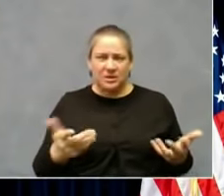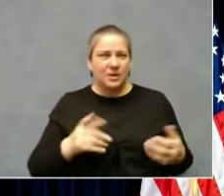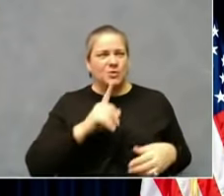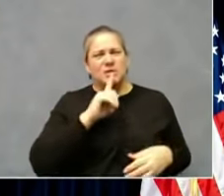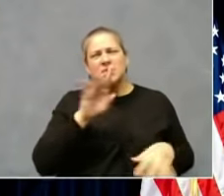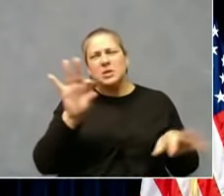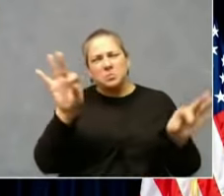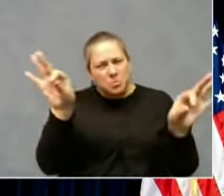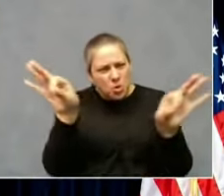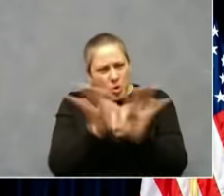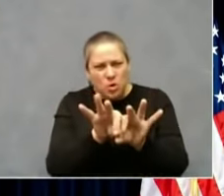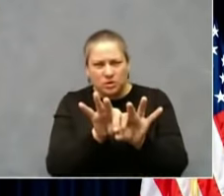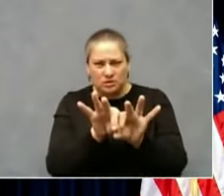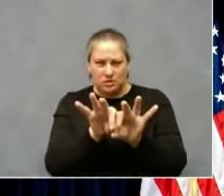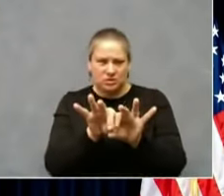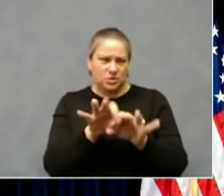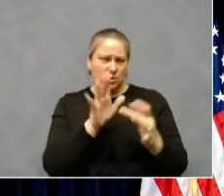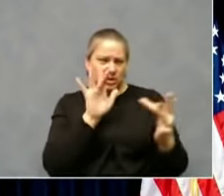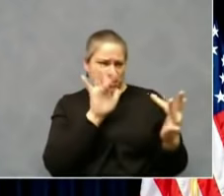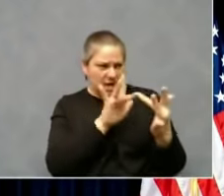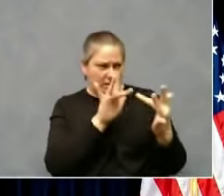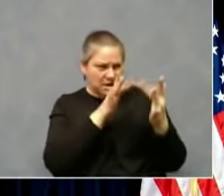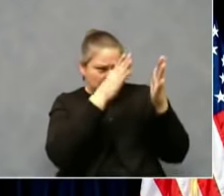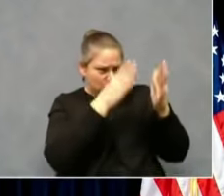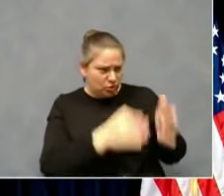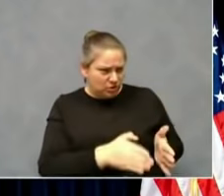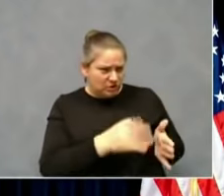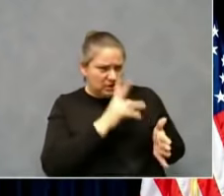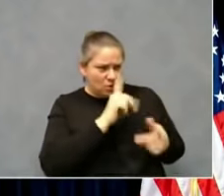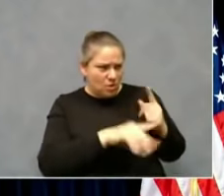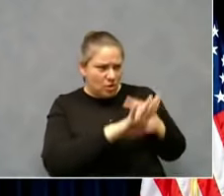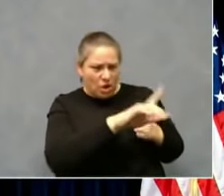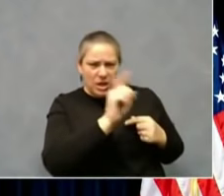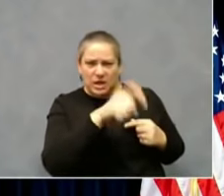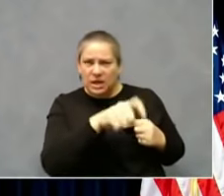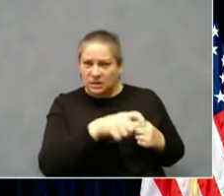who gets the call. And they're also scared.